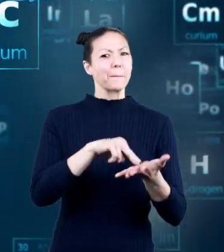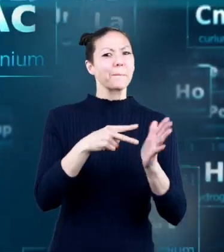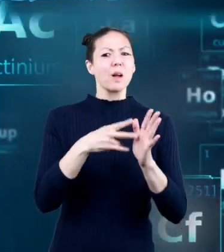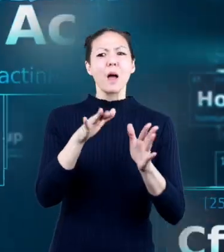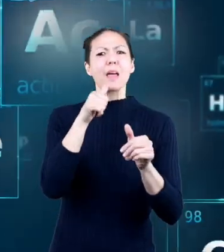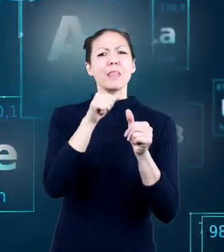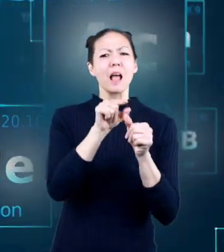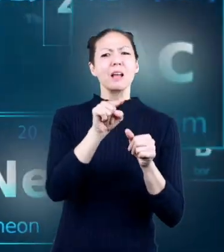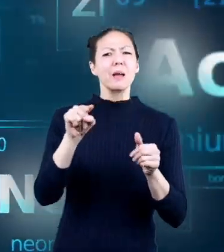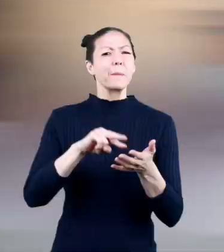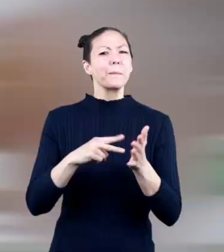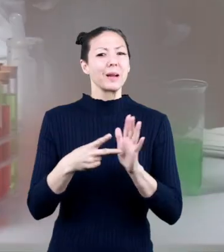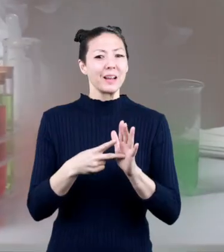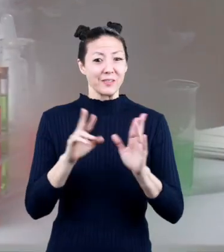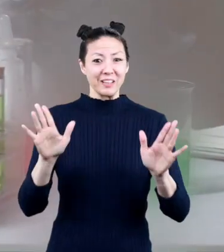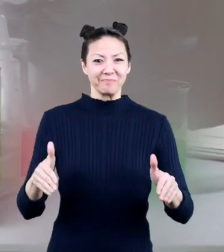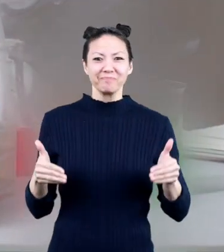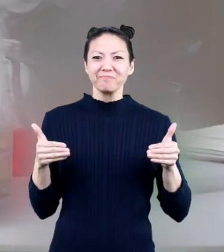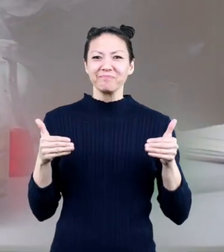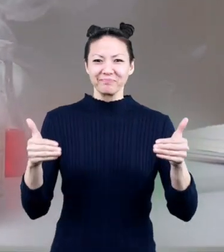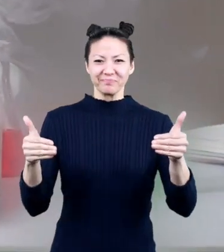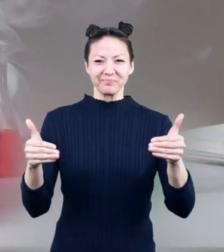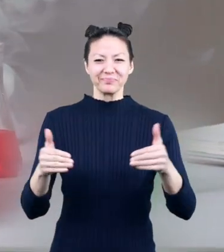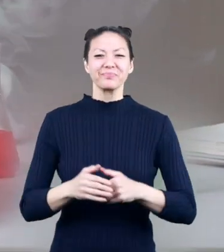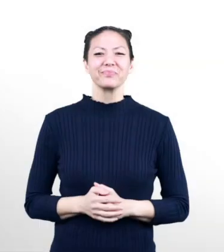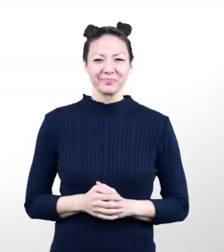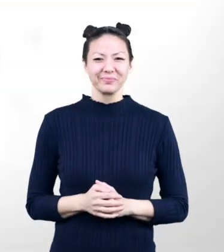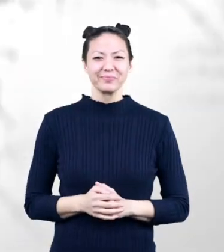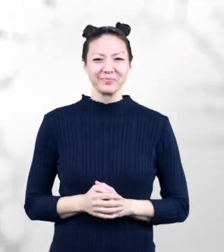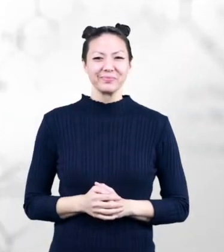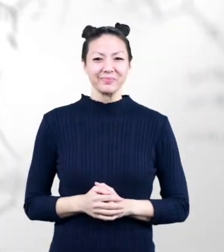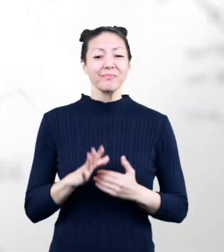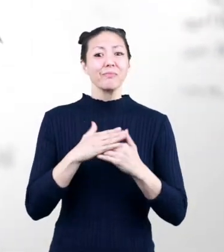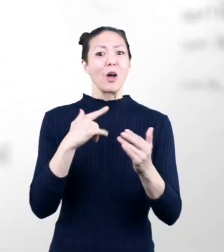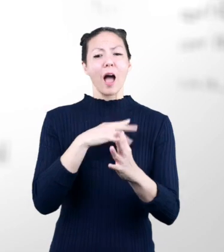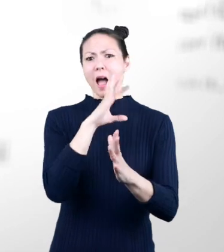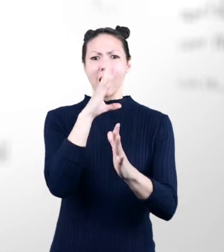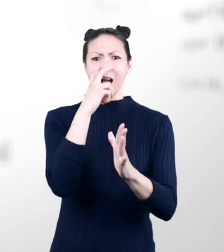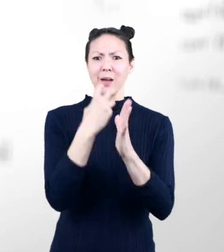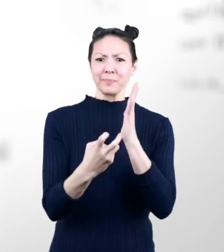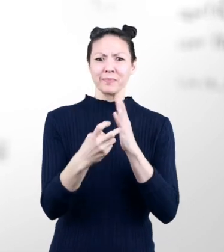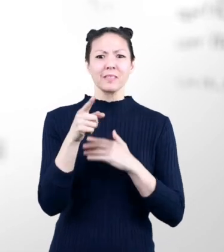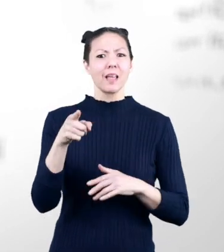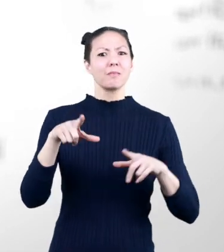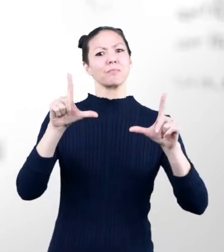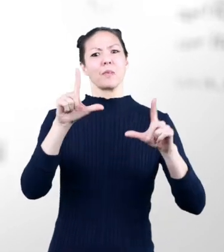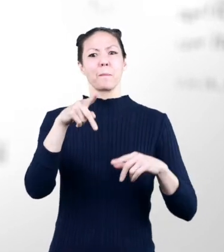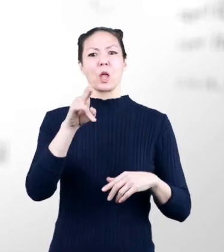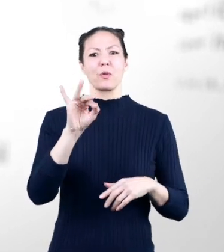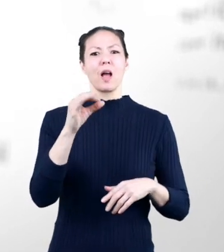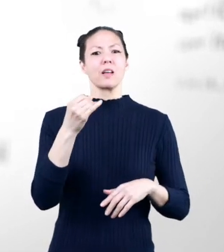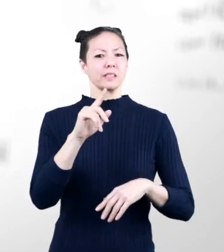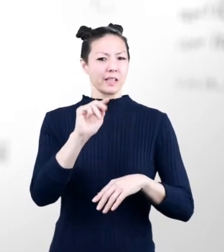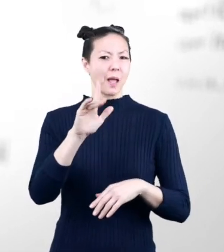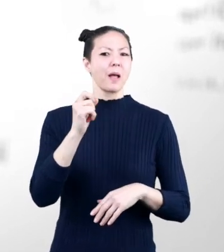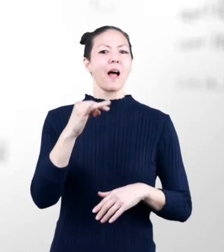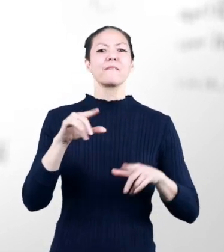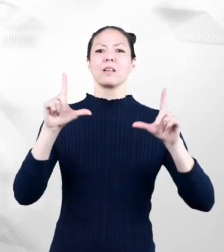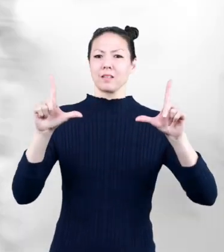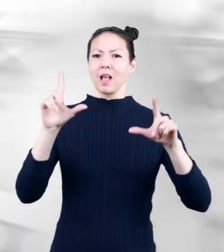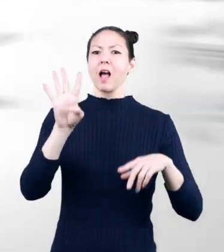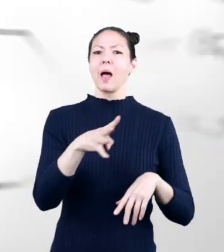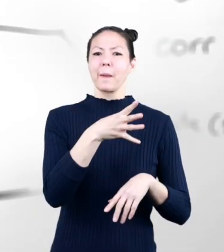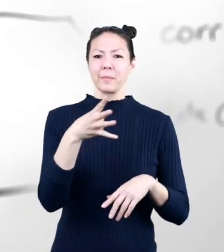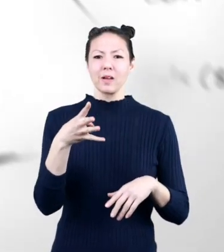what all of these letters mean ready let's go before we talk more in detail about the periodic table of elements